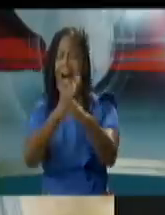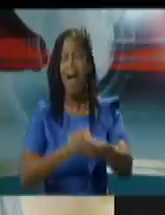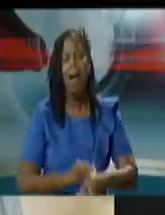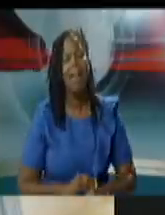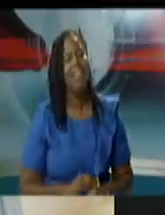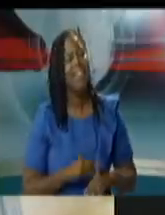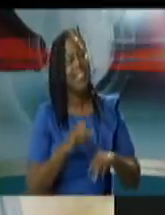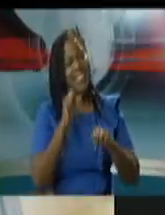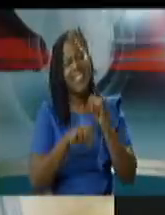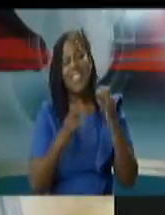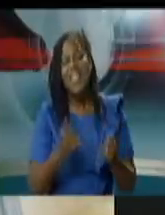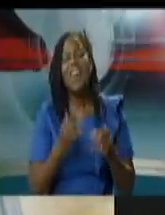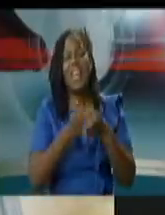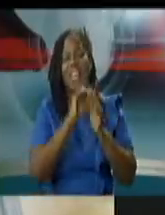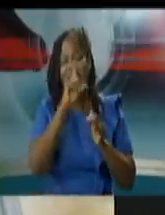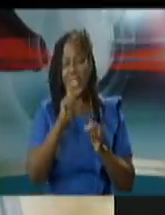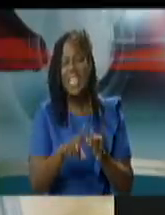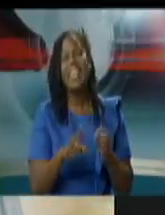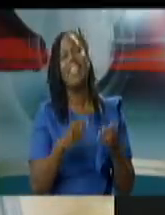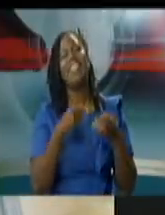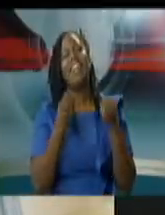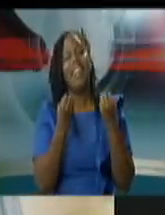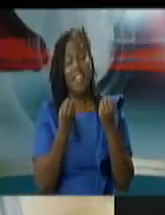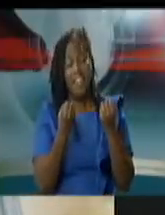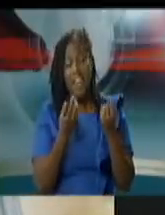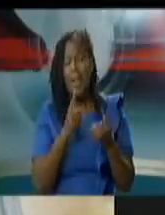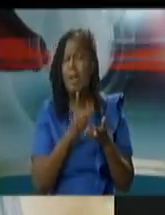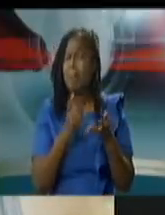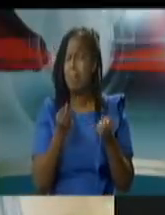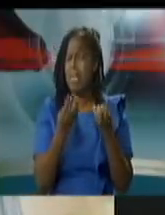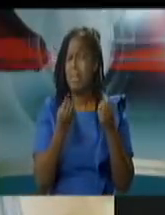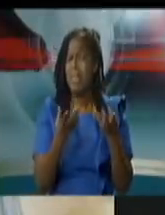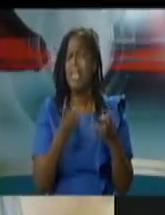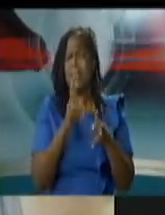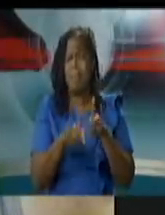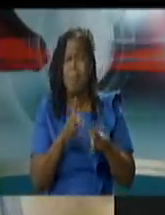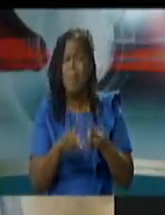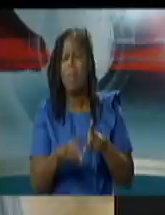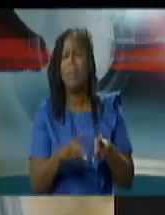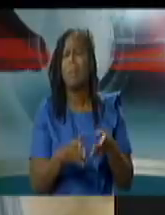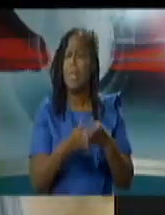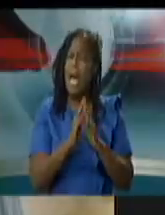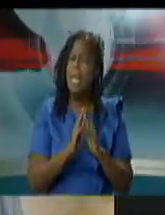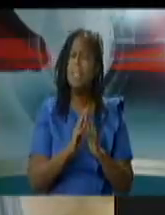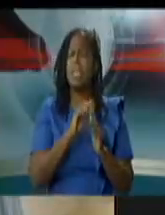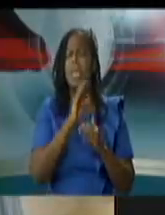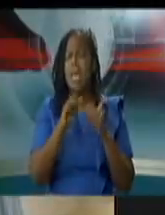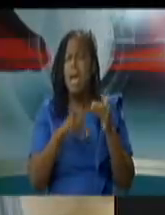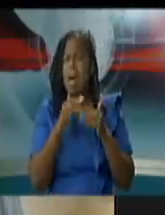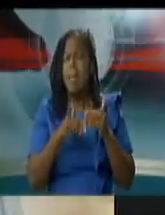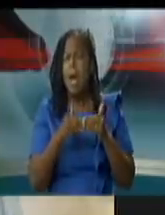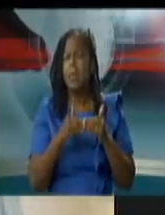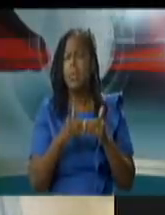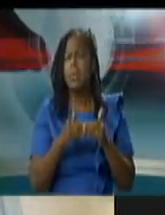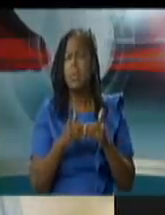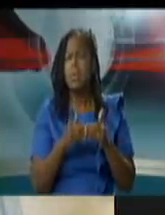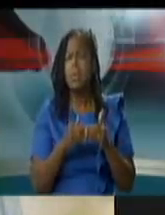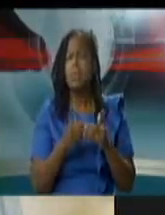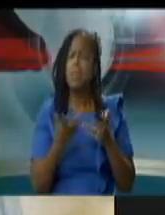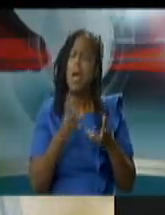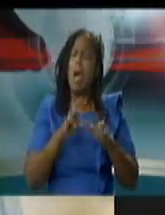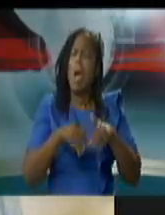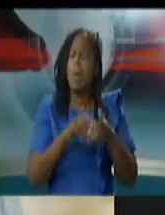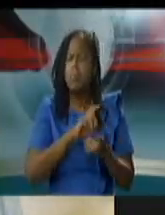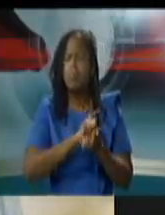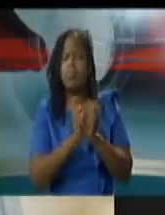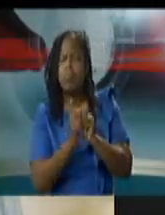concerning essential workers um a lot of public servants and otherwise have been asking about the classification of essential workers because